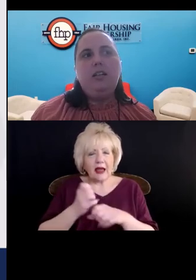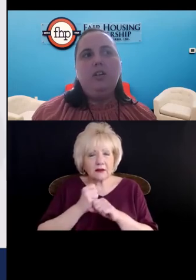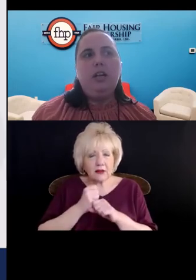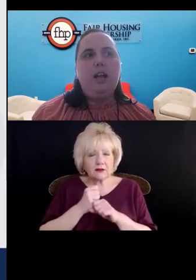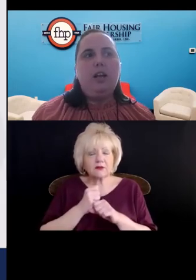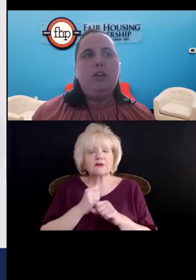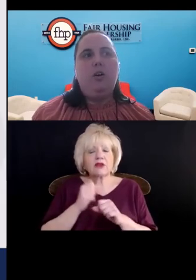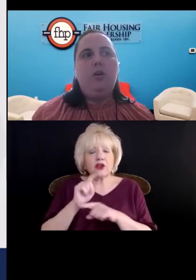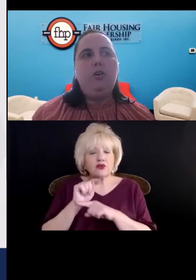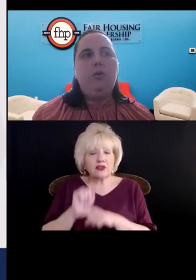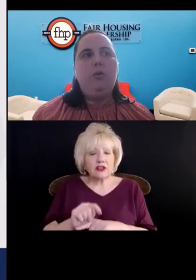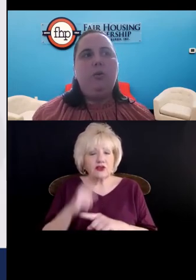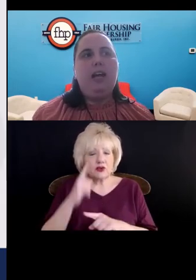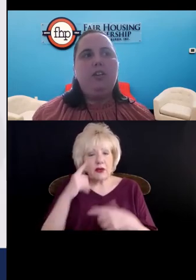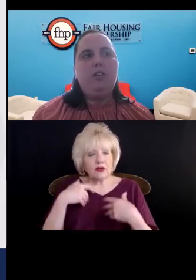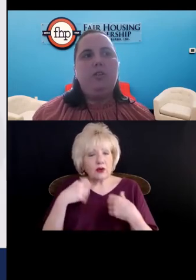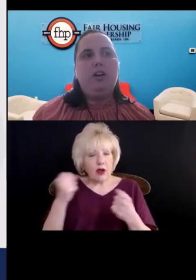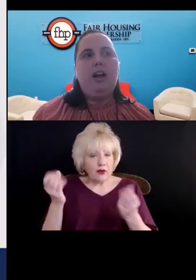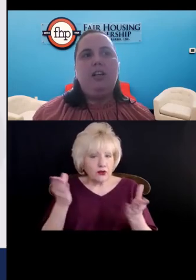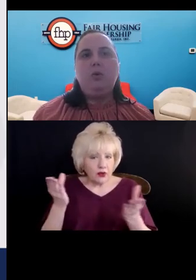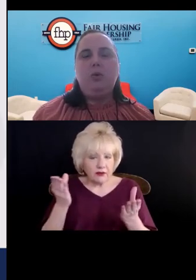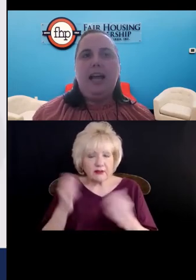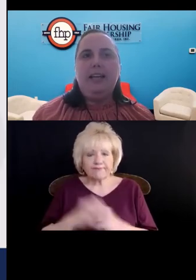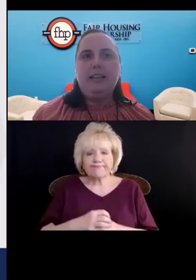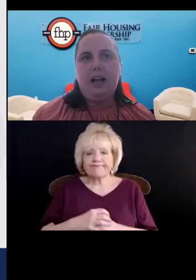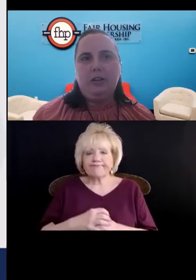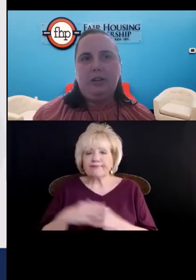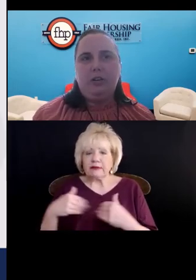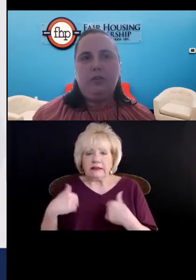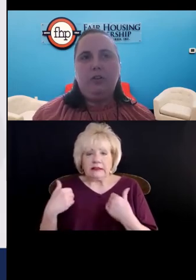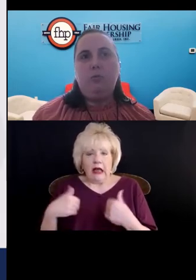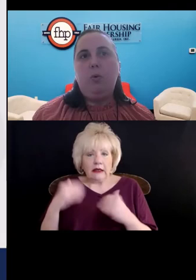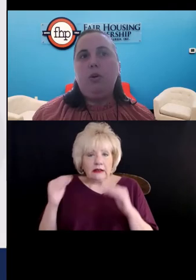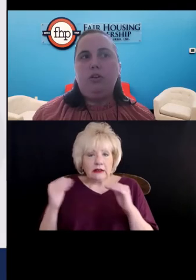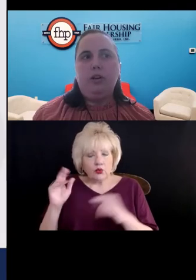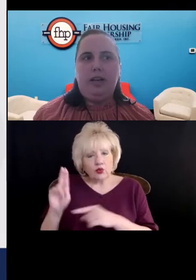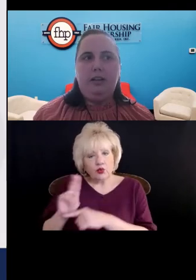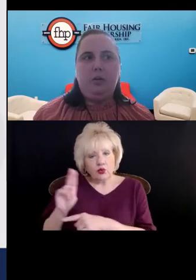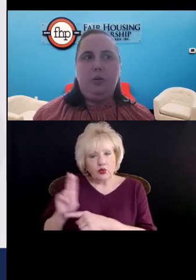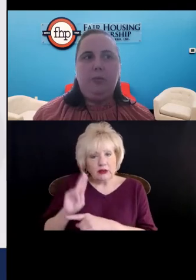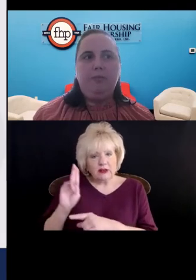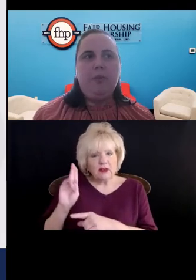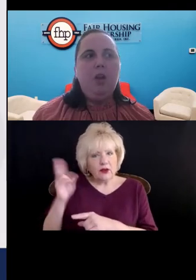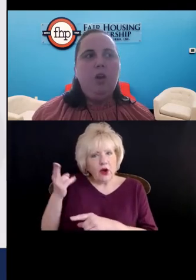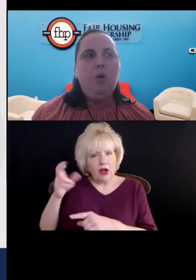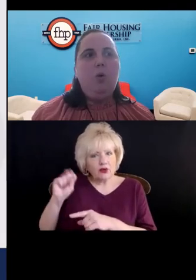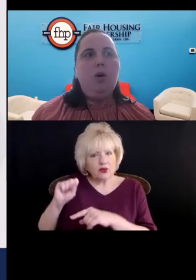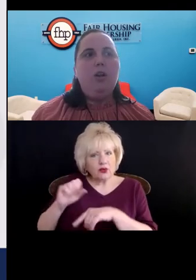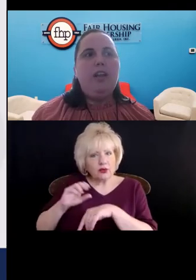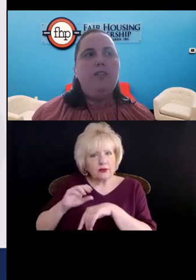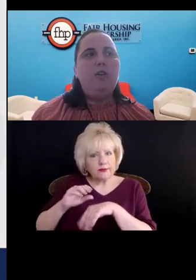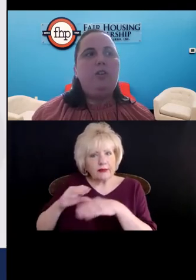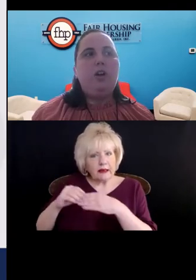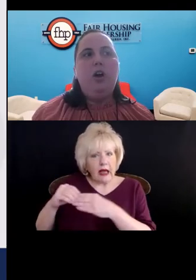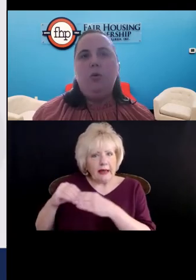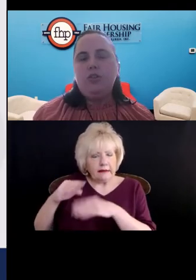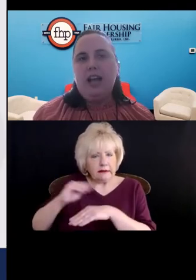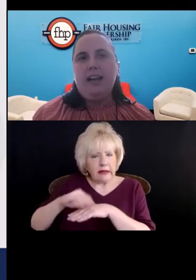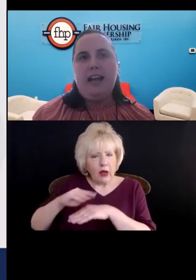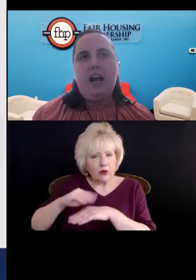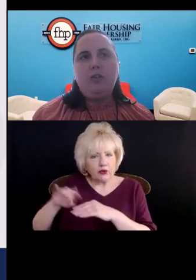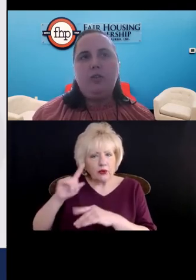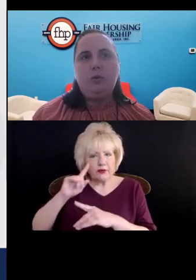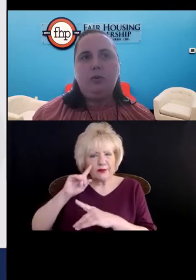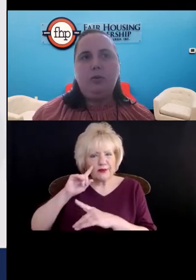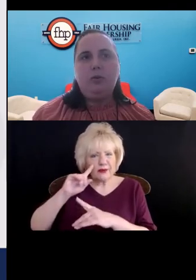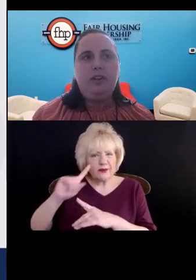Consider a young adult who has used their high school guidance counselor for support during high school or they've used a coach